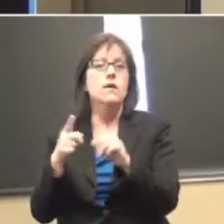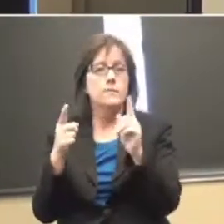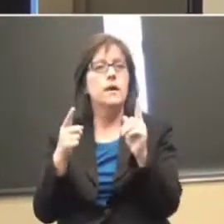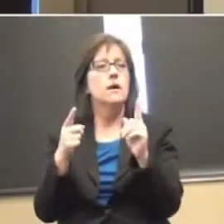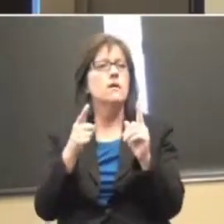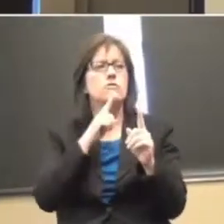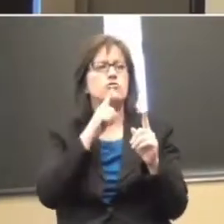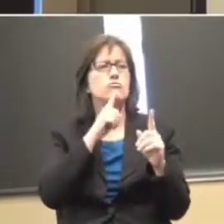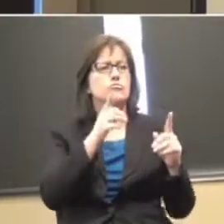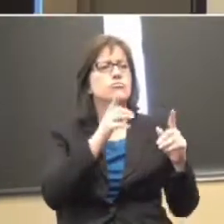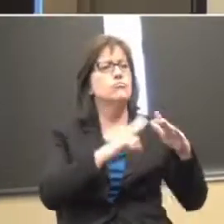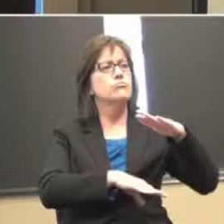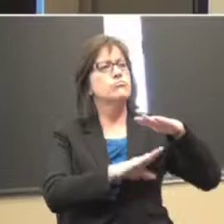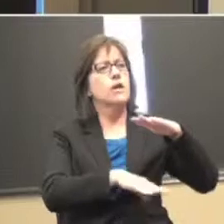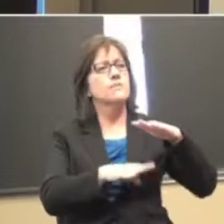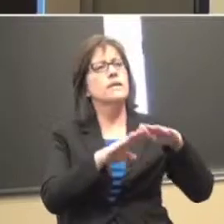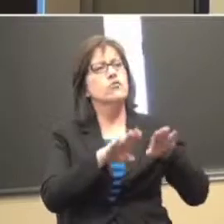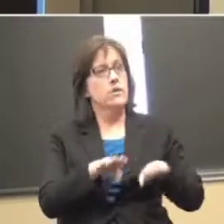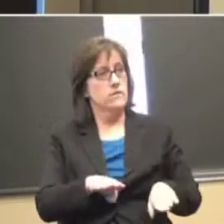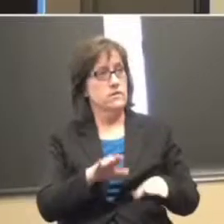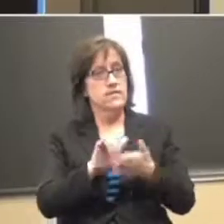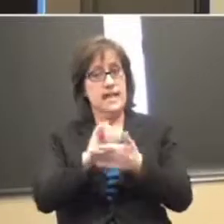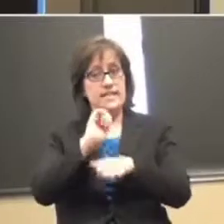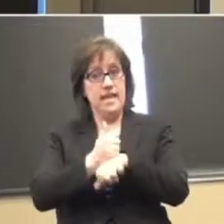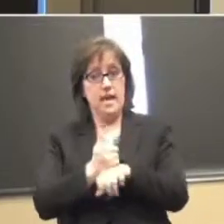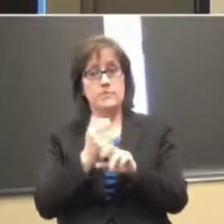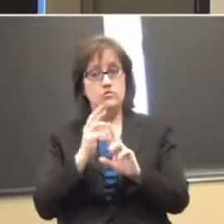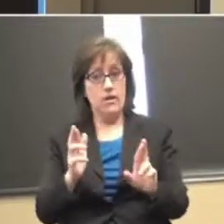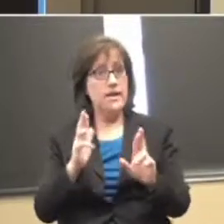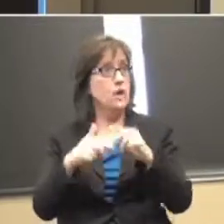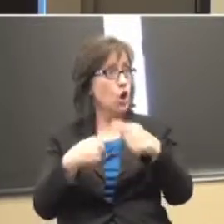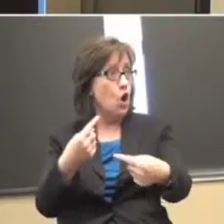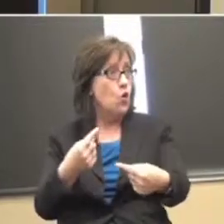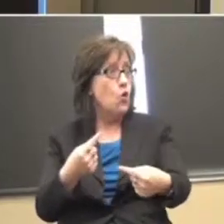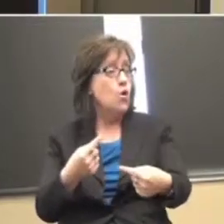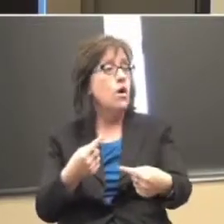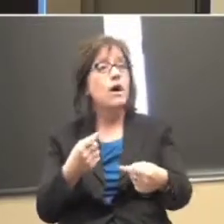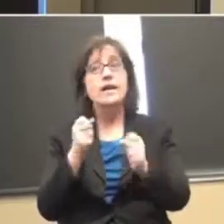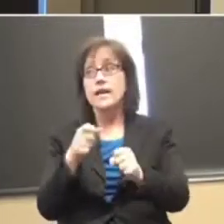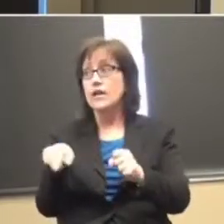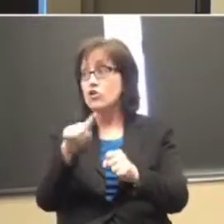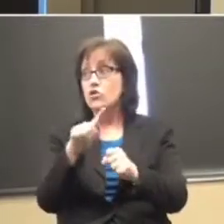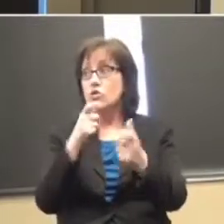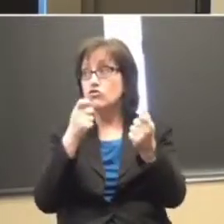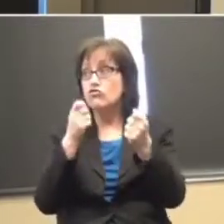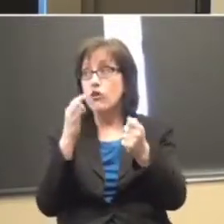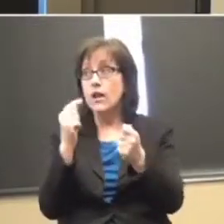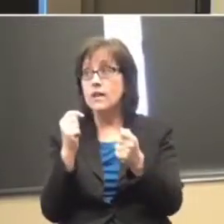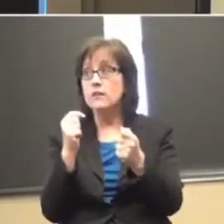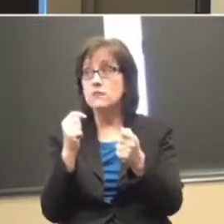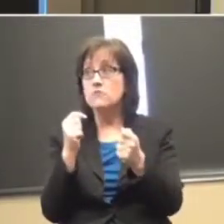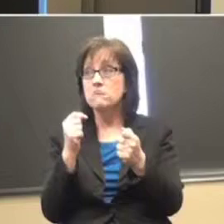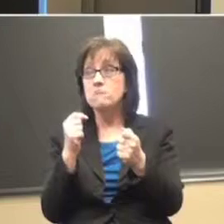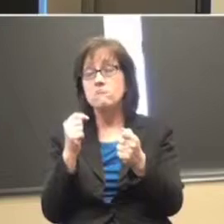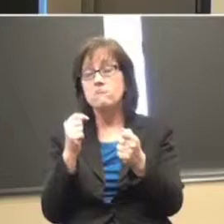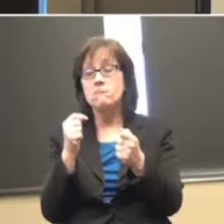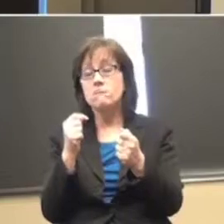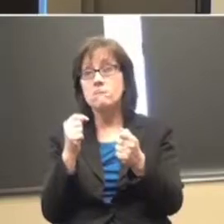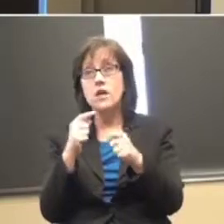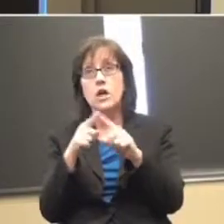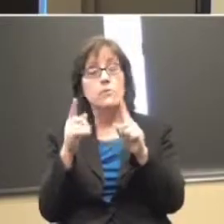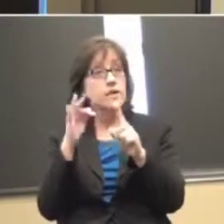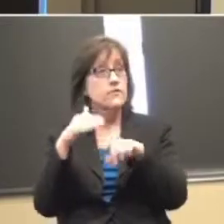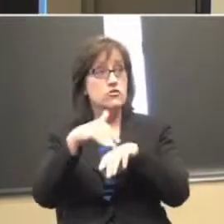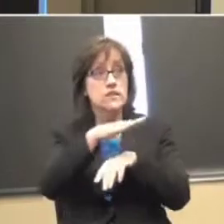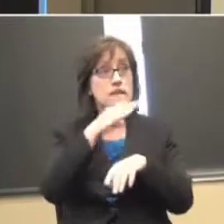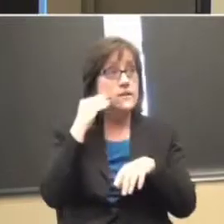the elementary levels, is that piece in place? All right. Can you necessarily control that? No. But if you send it home and we